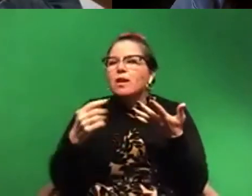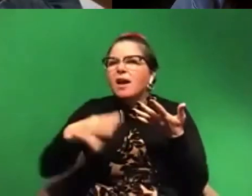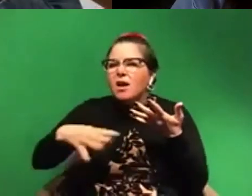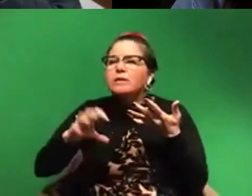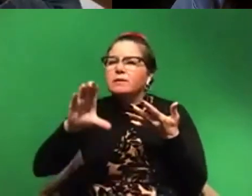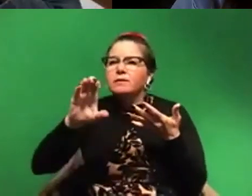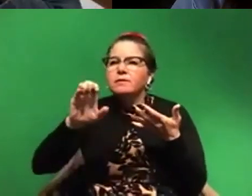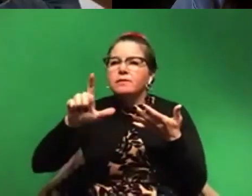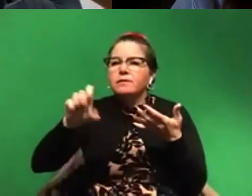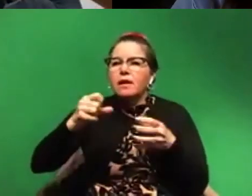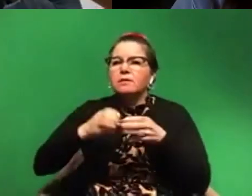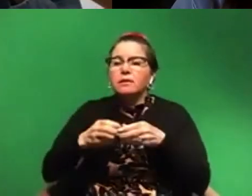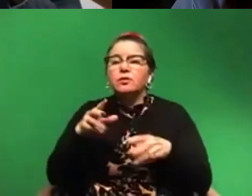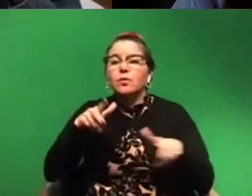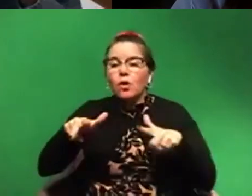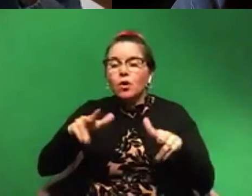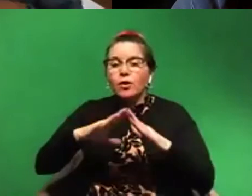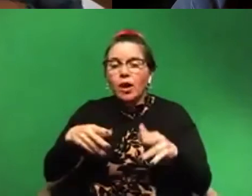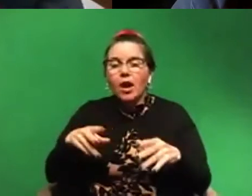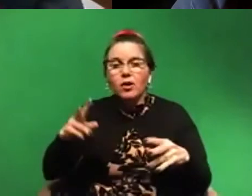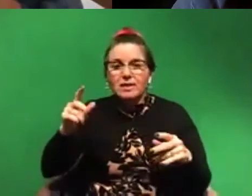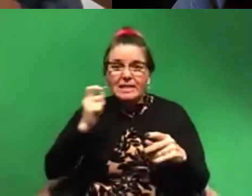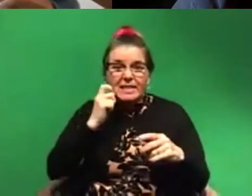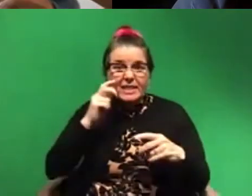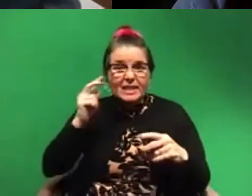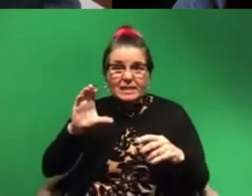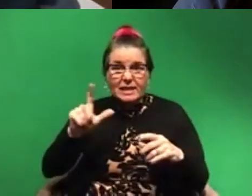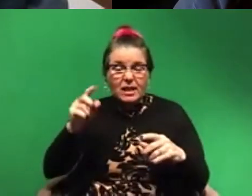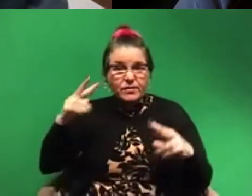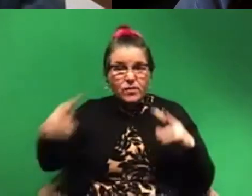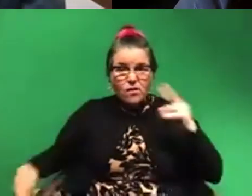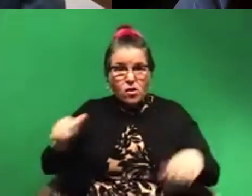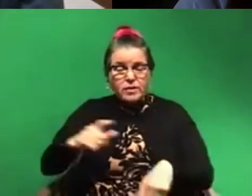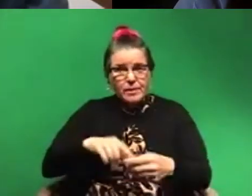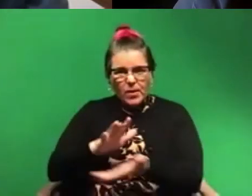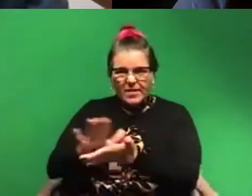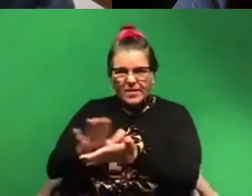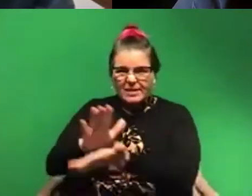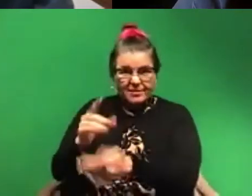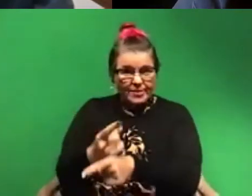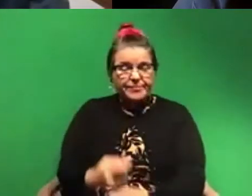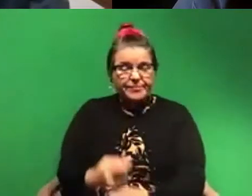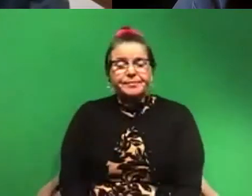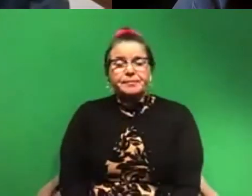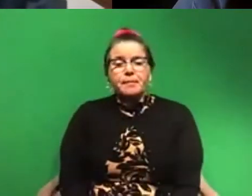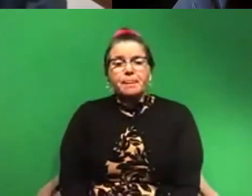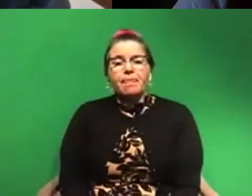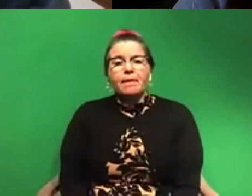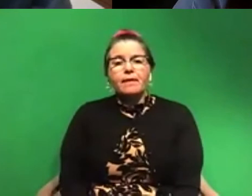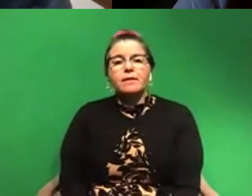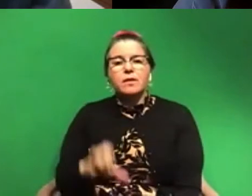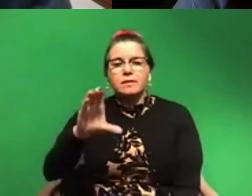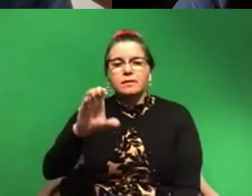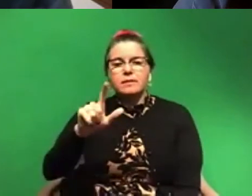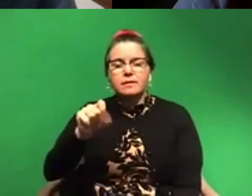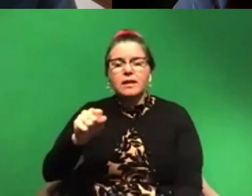house, you know, you're, you're losing skin cells all the time. That's why you have to dust, basically. Um, it's, it's the cells, it's the shed cells of